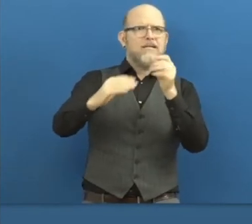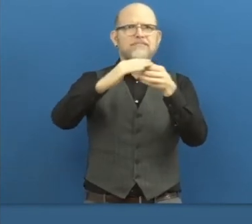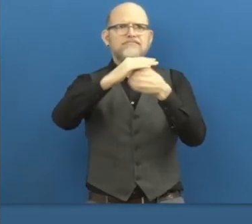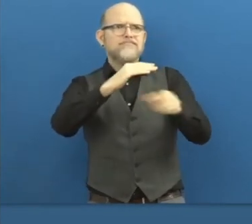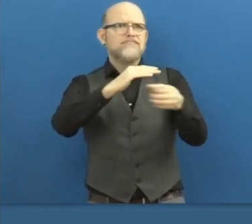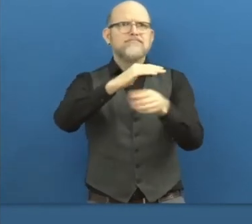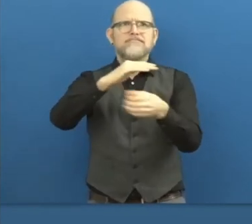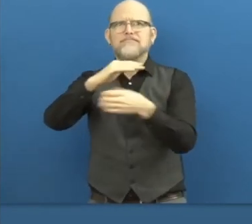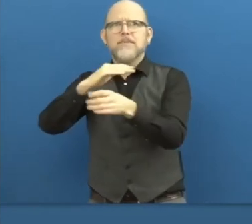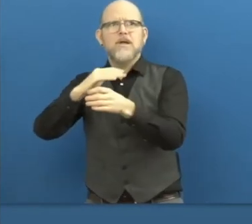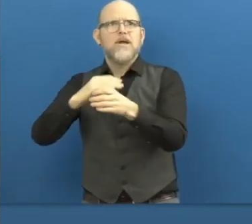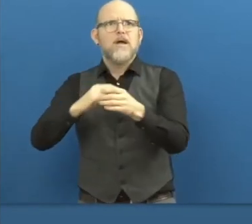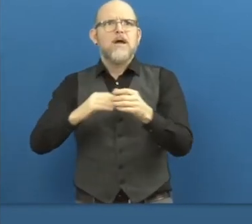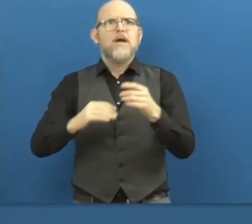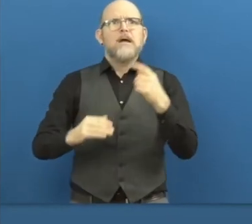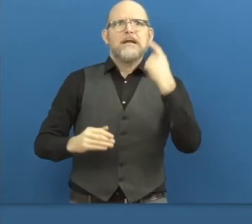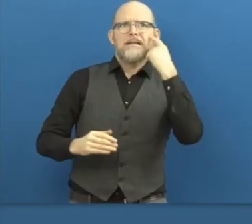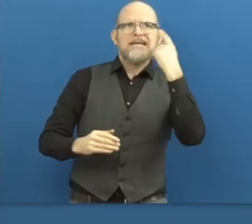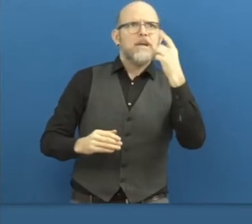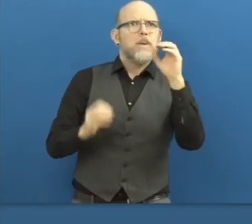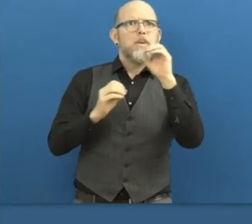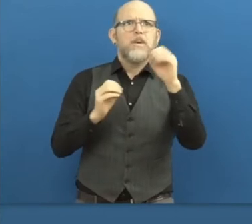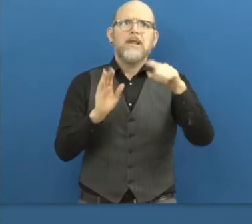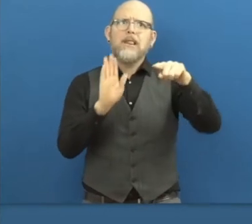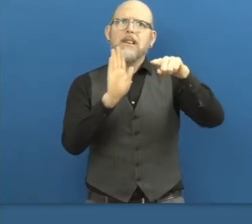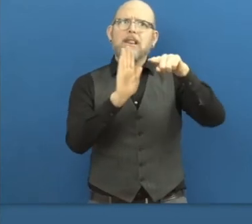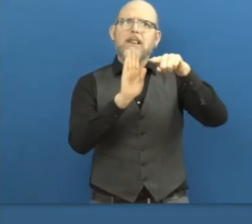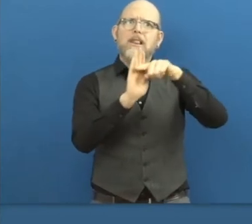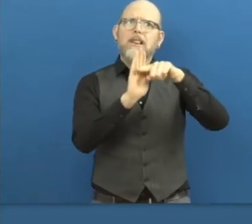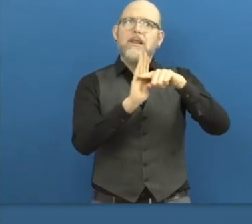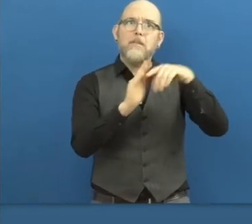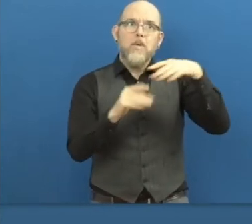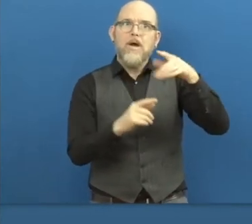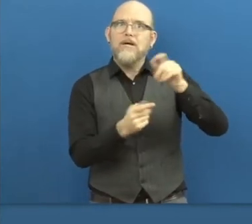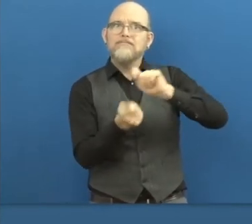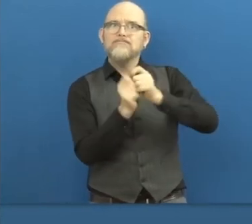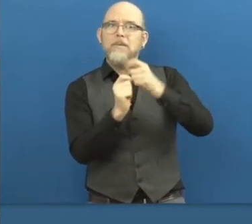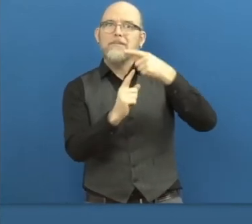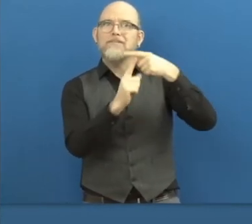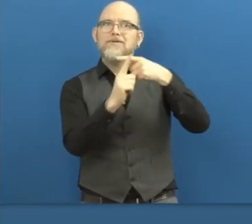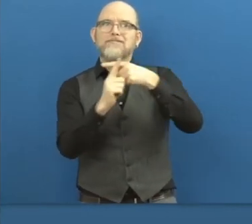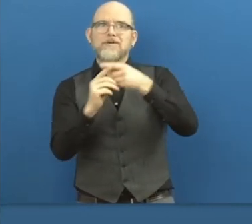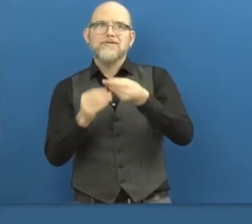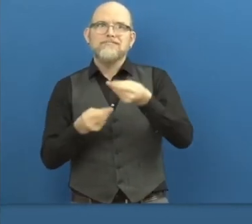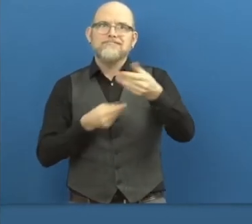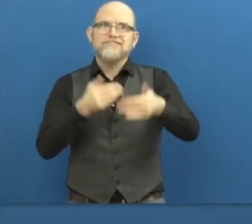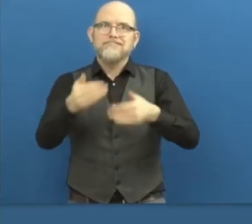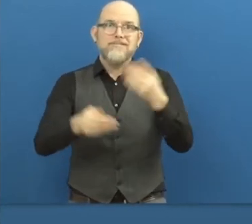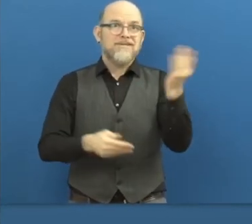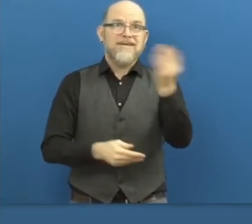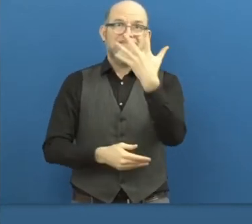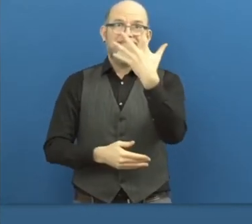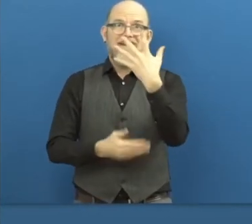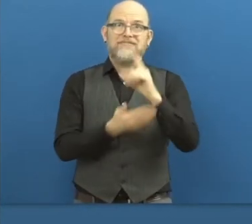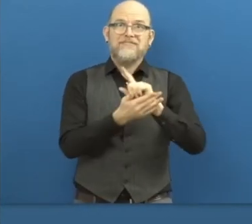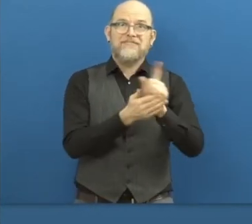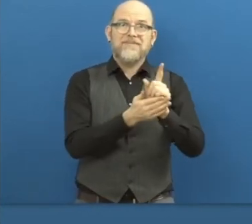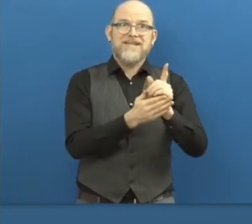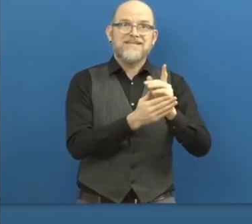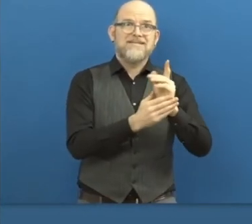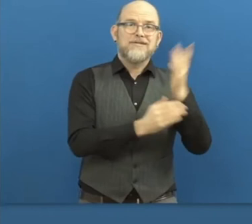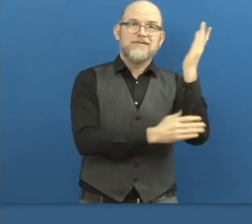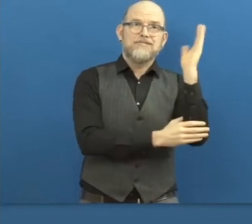we have 40 minutes where we're going to share the experience of our members and talk a bit about what we hope to achieve